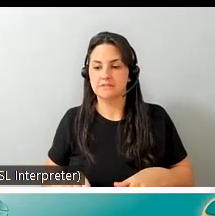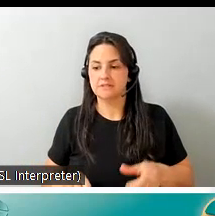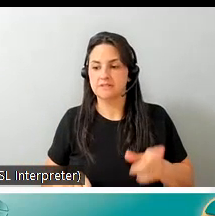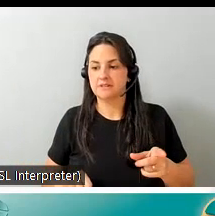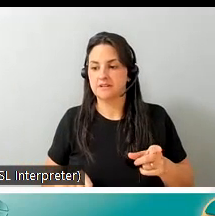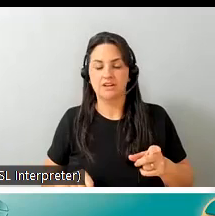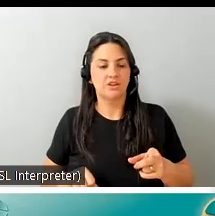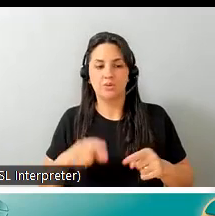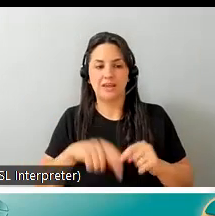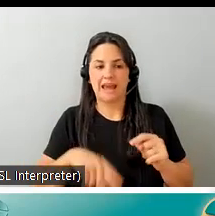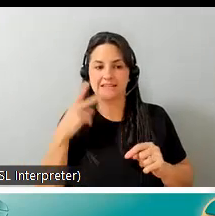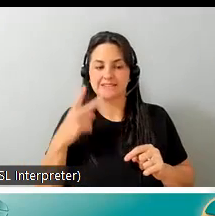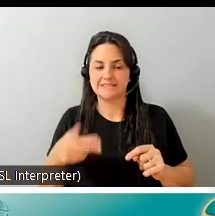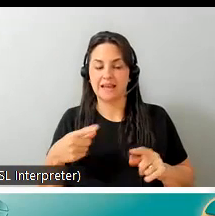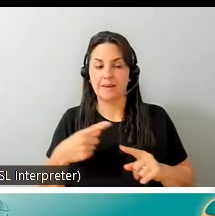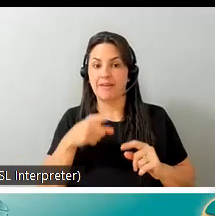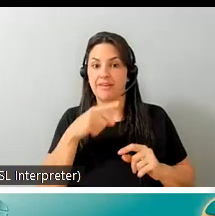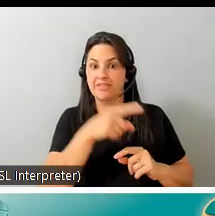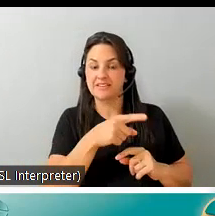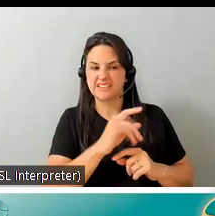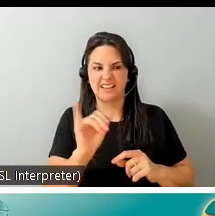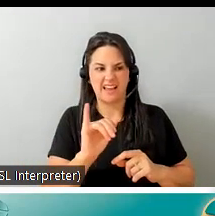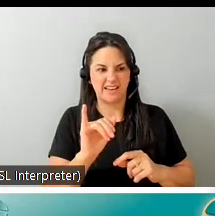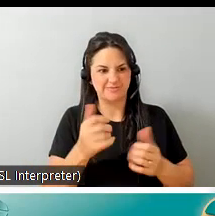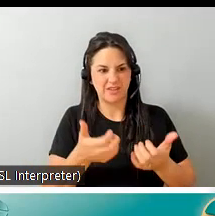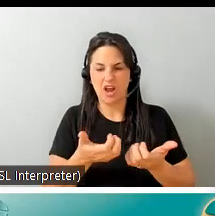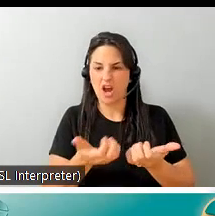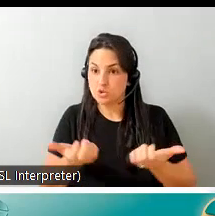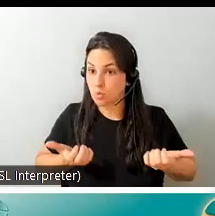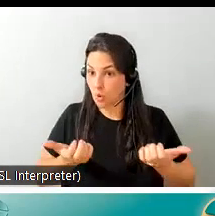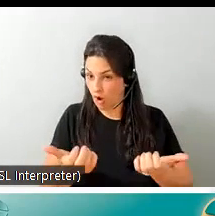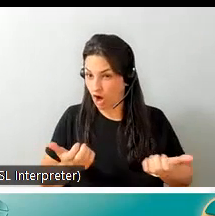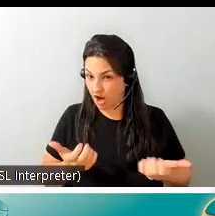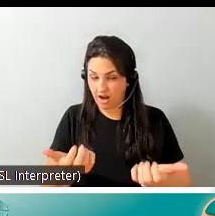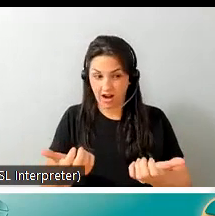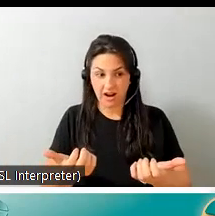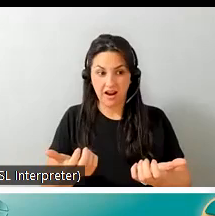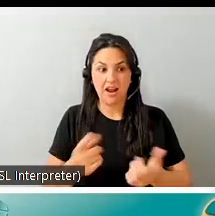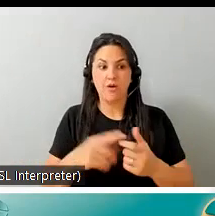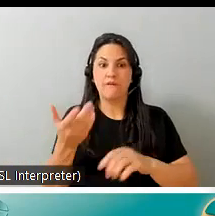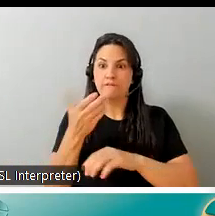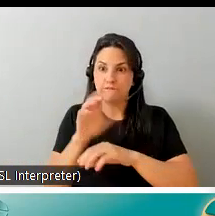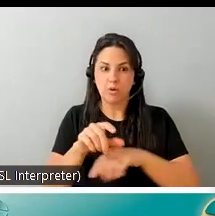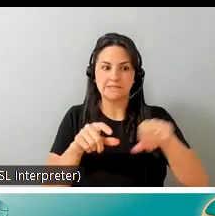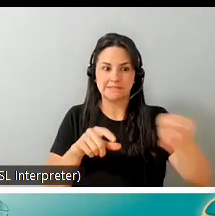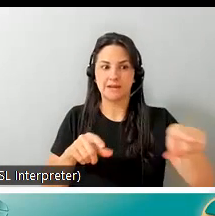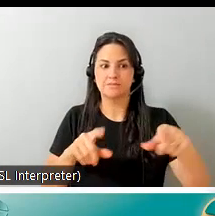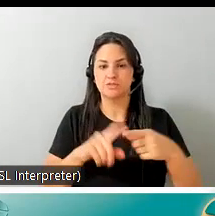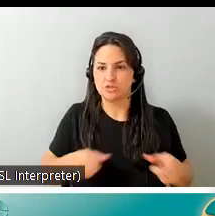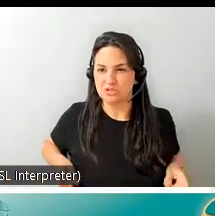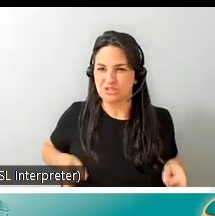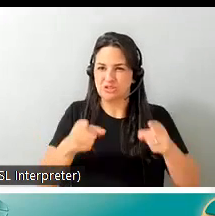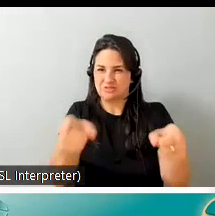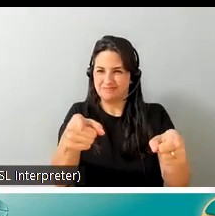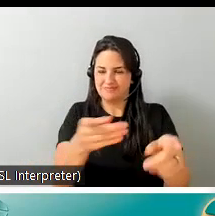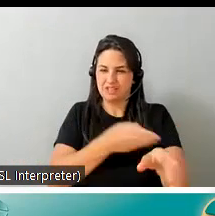is uh an extending almost like a drawer that comes out so she could force john to straighten his legs for for at least a